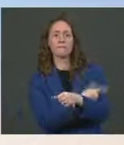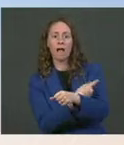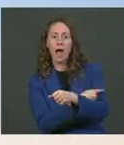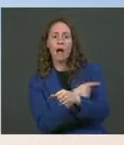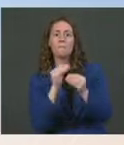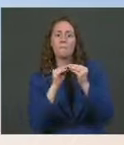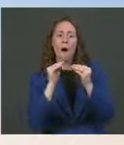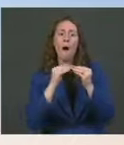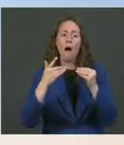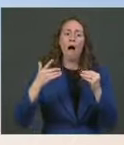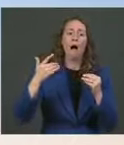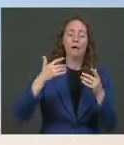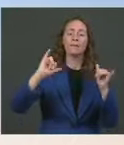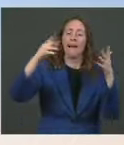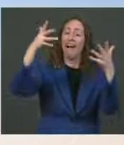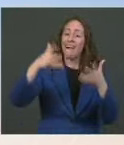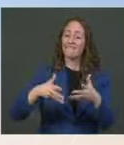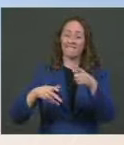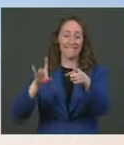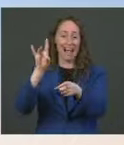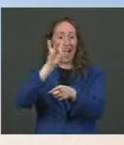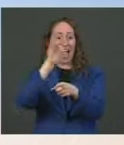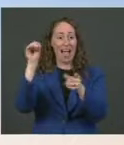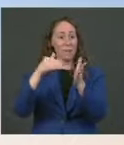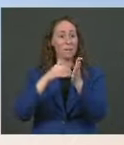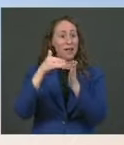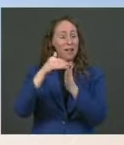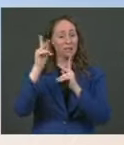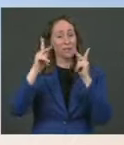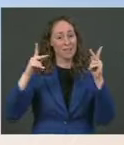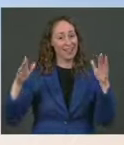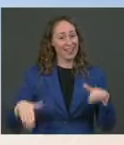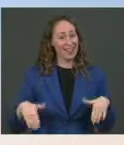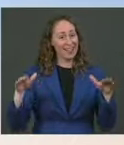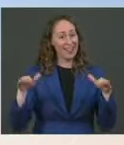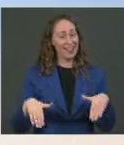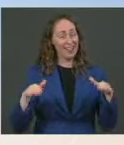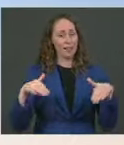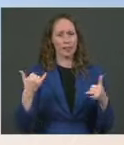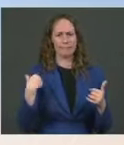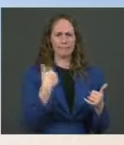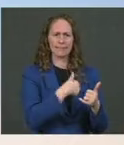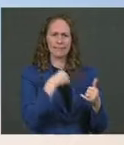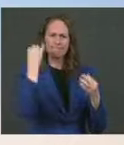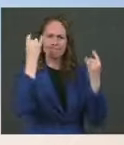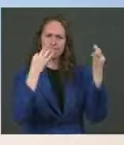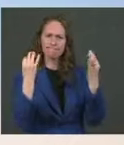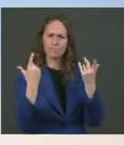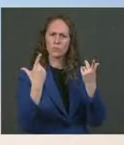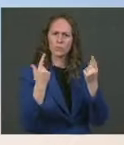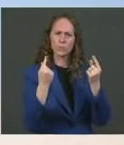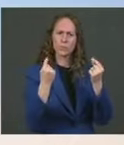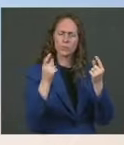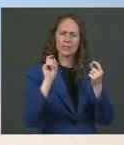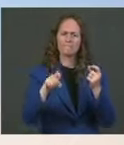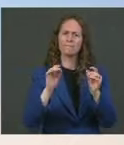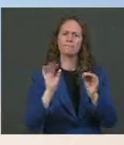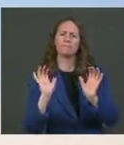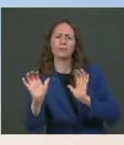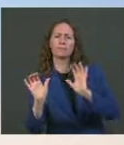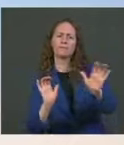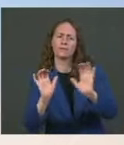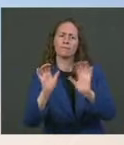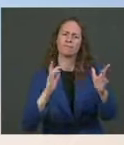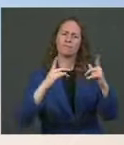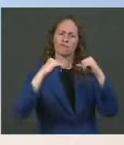today 80 million people who are not vaccinated. So, our responsibility is to continue to take steps that will protect people, save